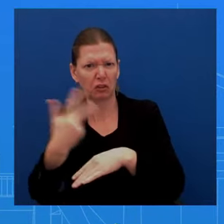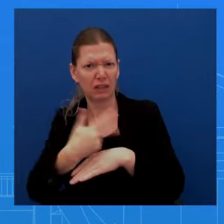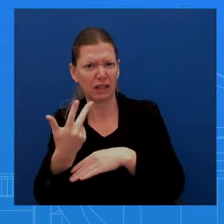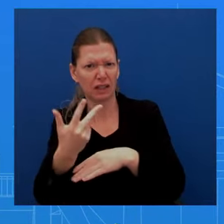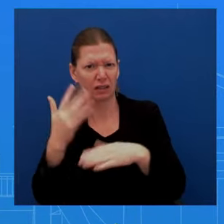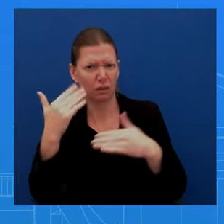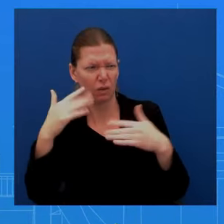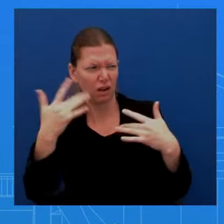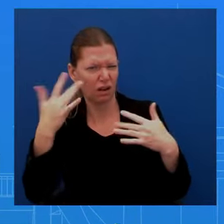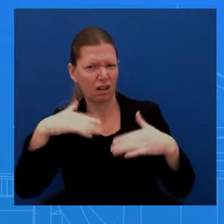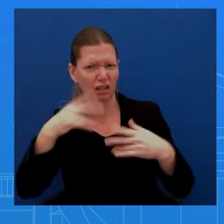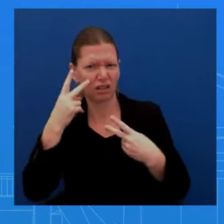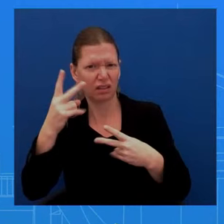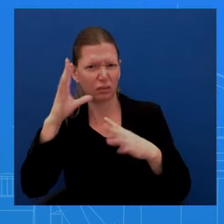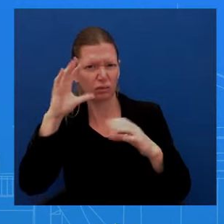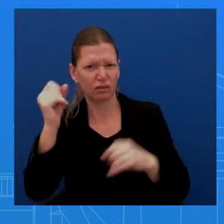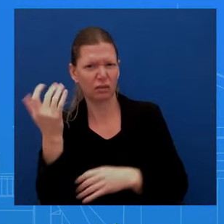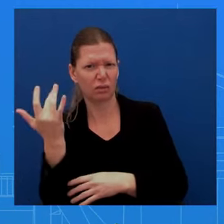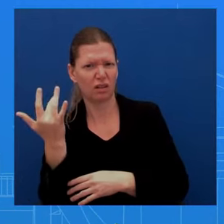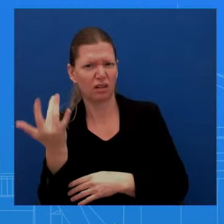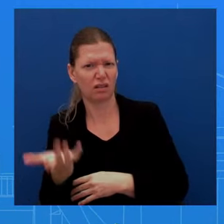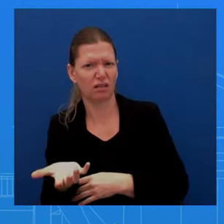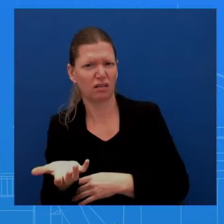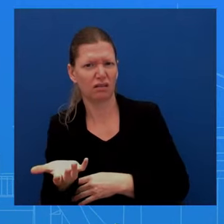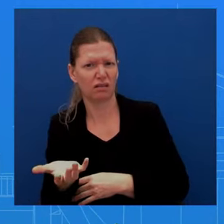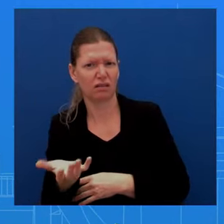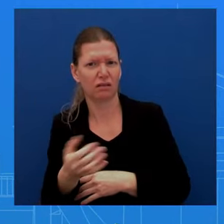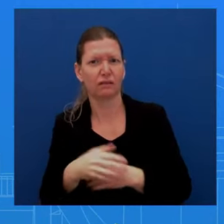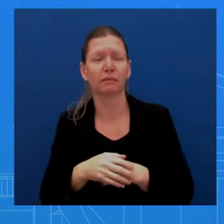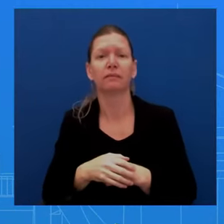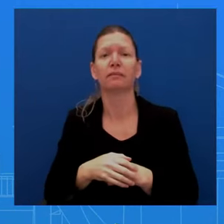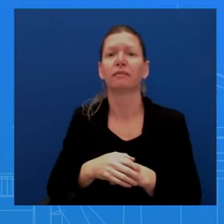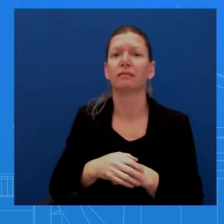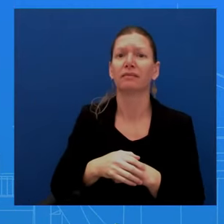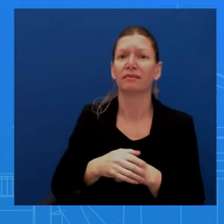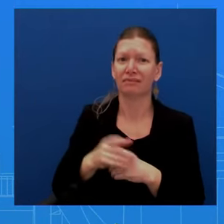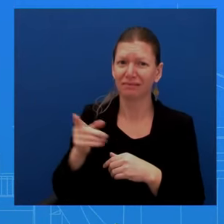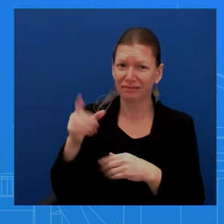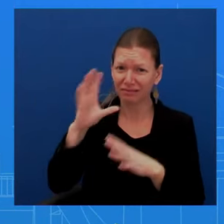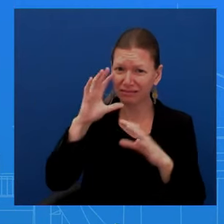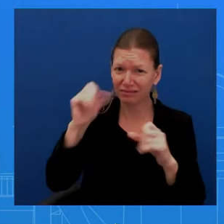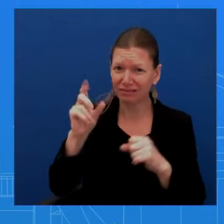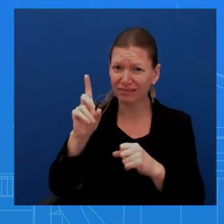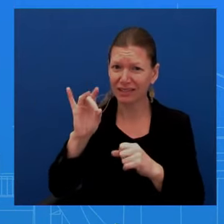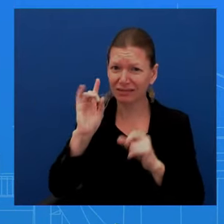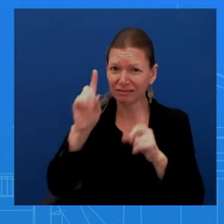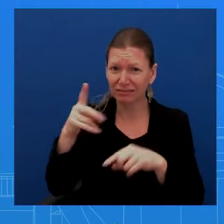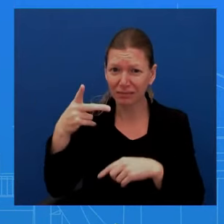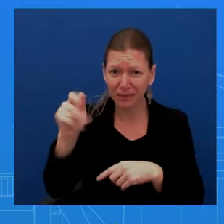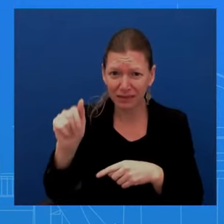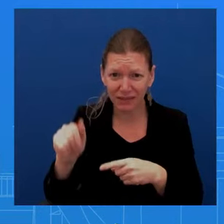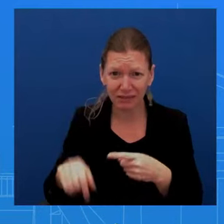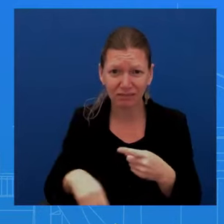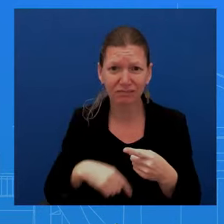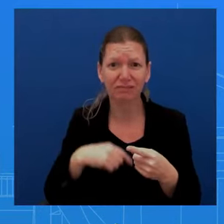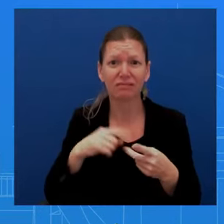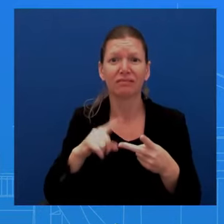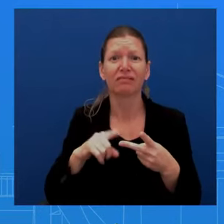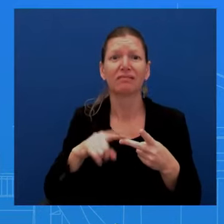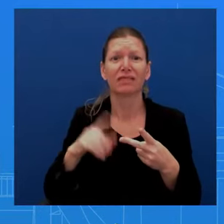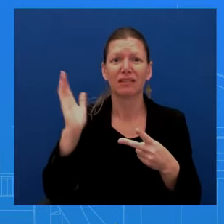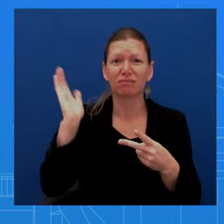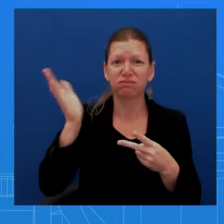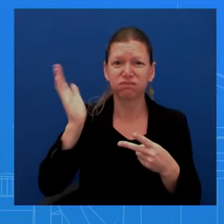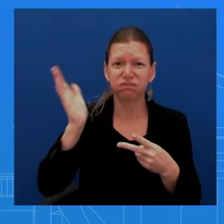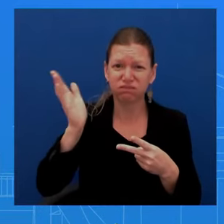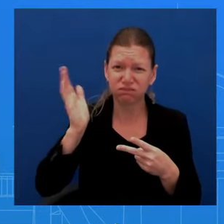He went to, just, actually, I should say just recently, he went to Pennsylvania Valley Forge, where he gave a really impactful, important, remarks